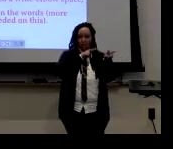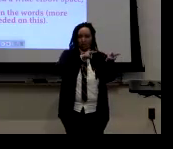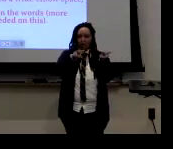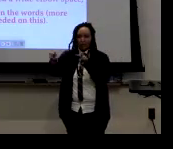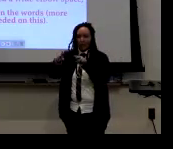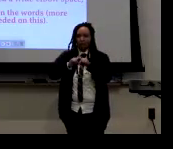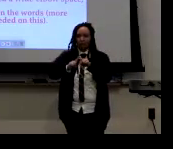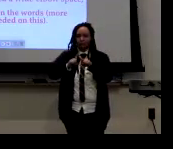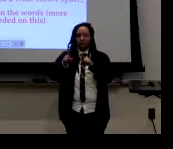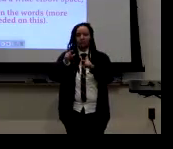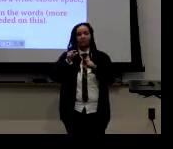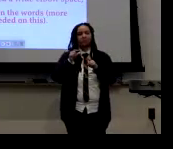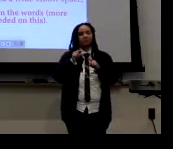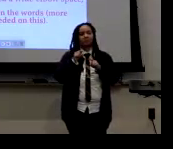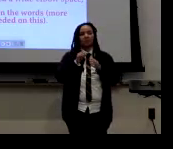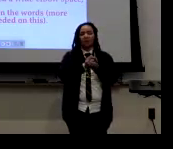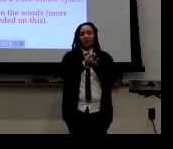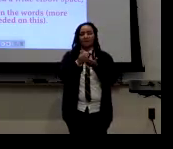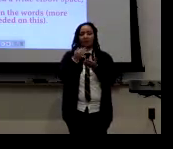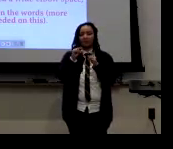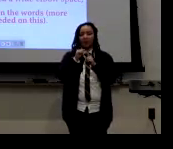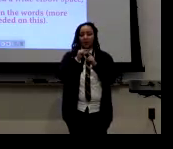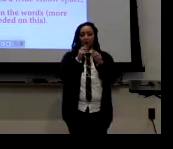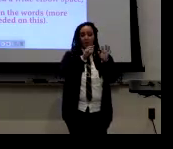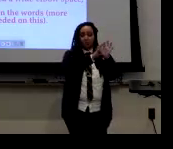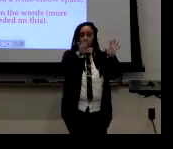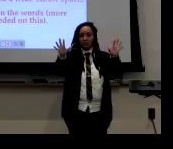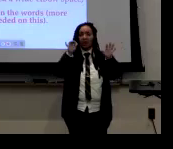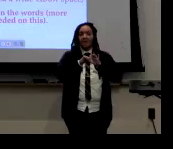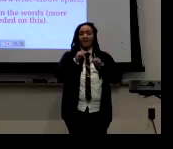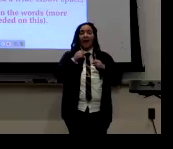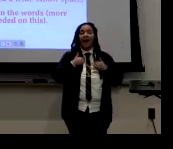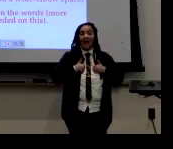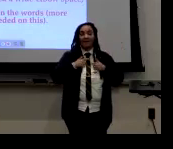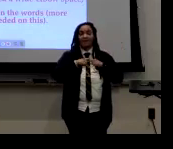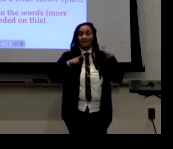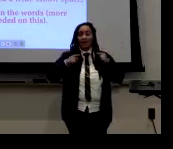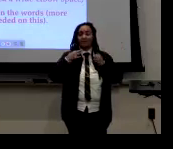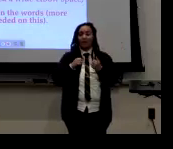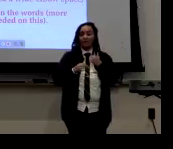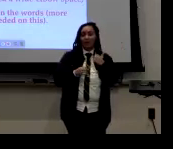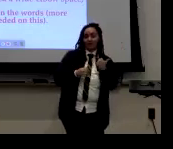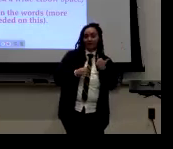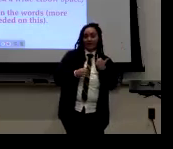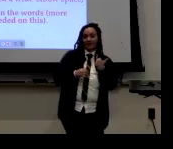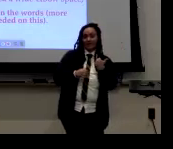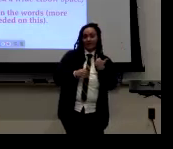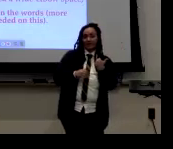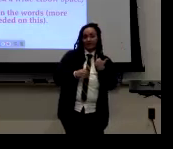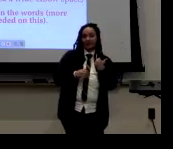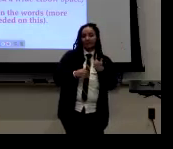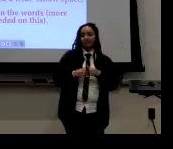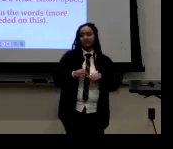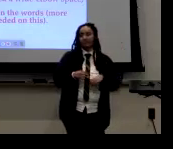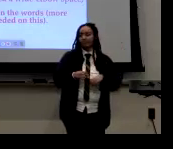um, related to that in, in the differences that you would find with the specific signs, um, in the variation